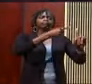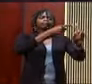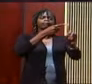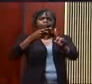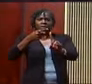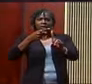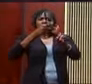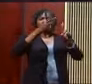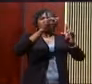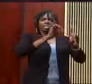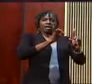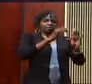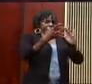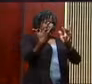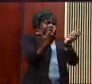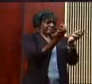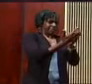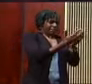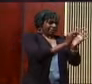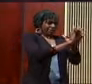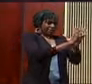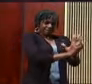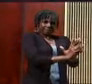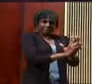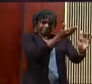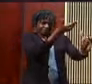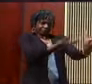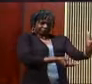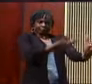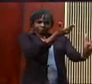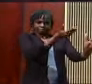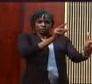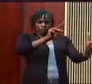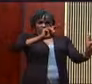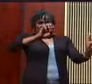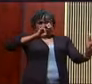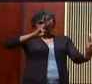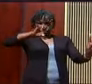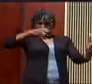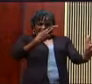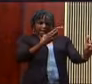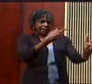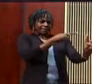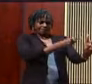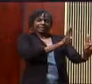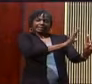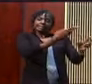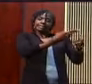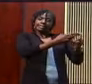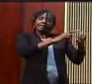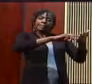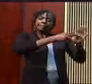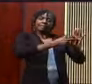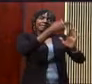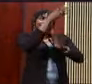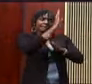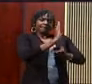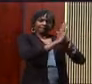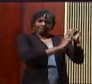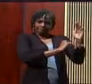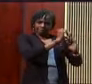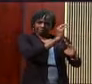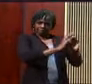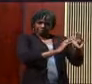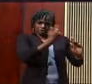The names spoke to the identity and purpose of that person. And so Nehemiah, his